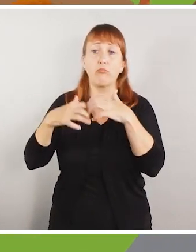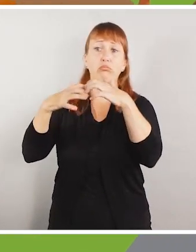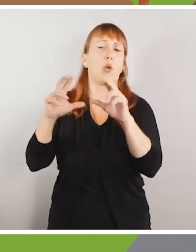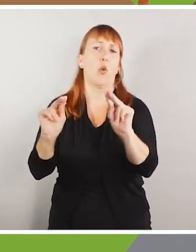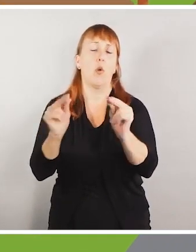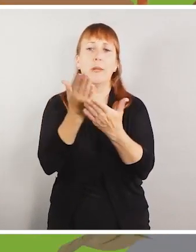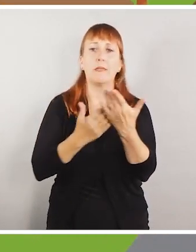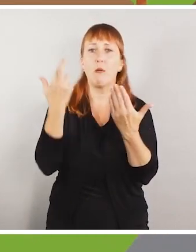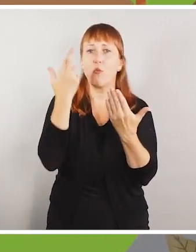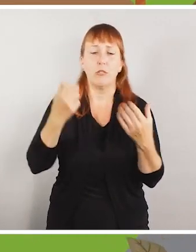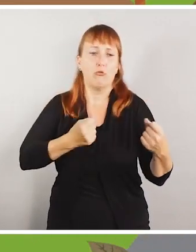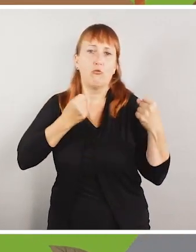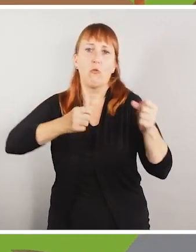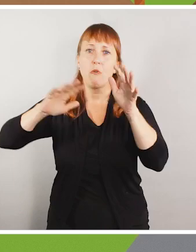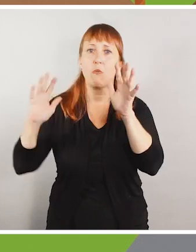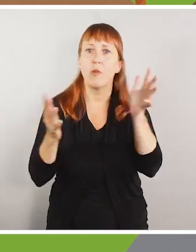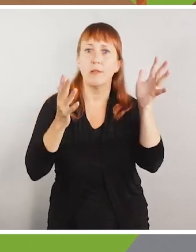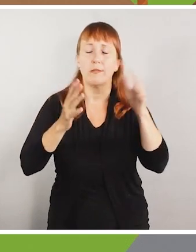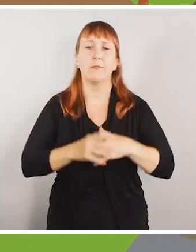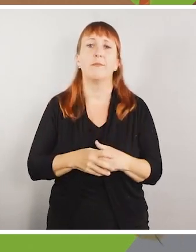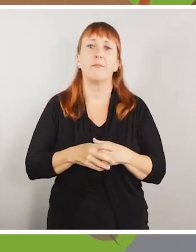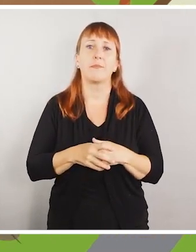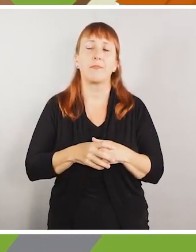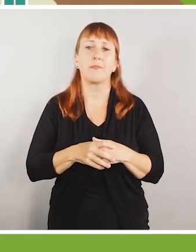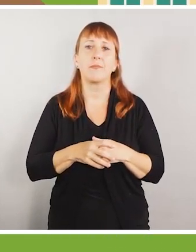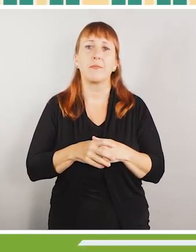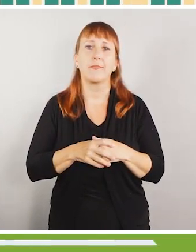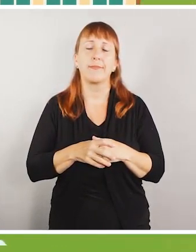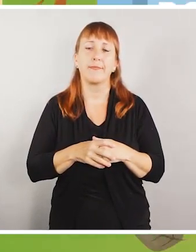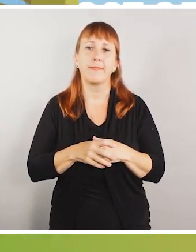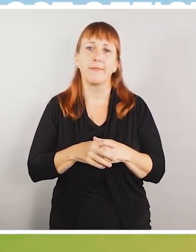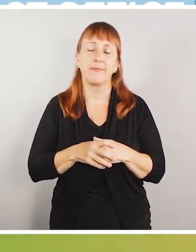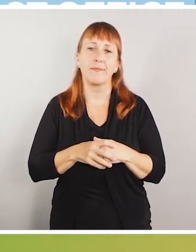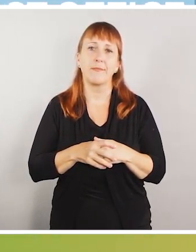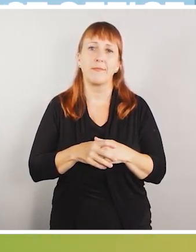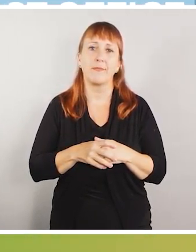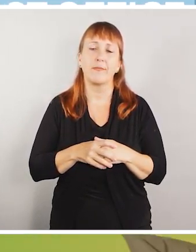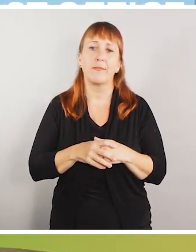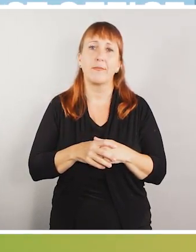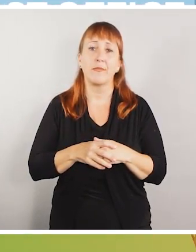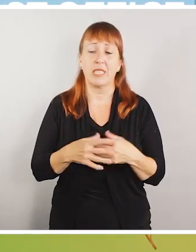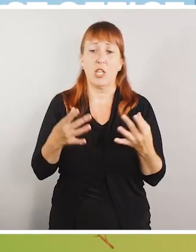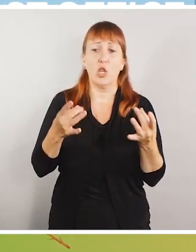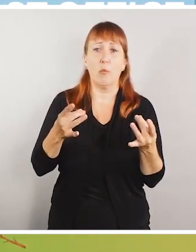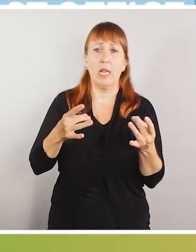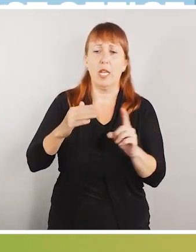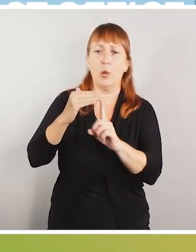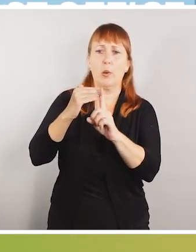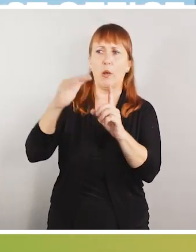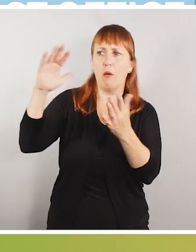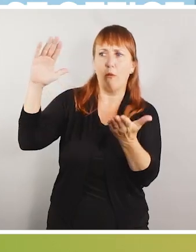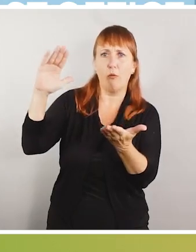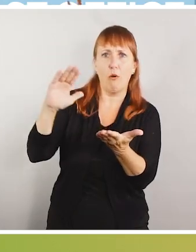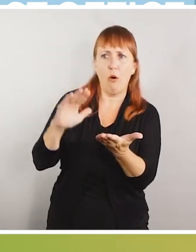some factors include strong winds, low humidity,